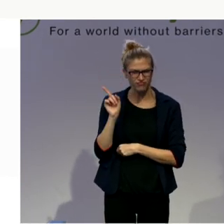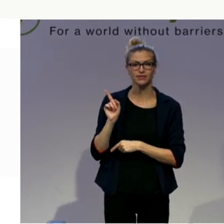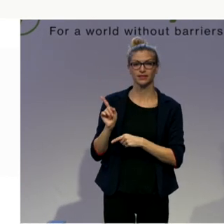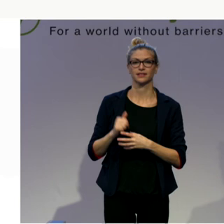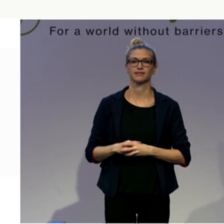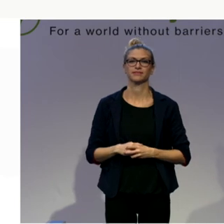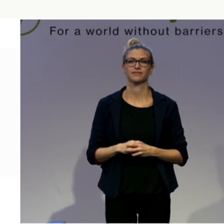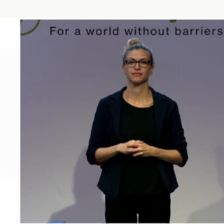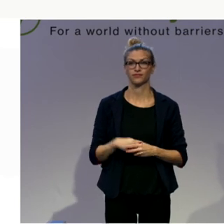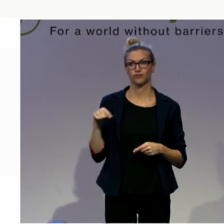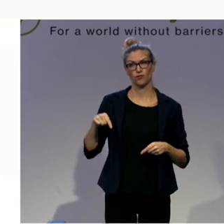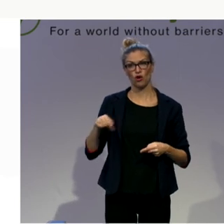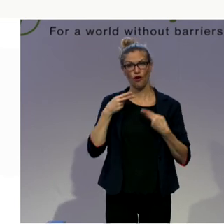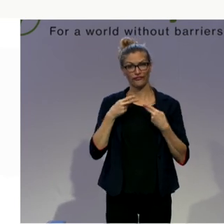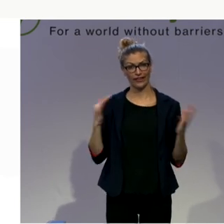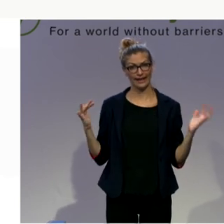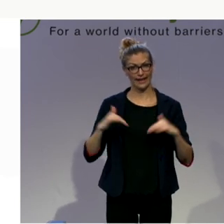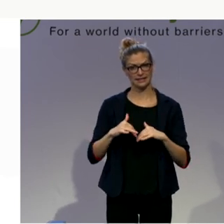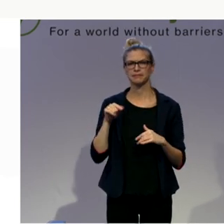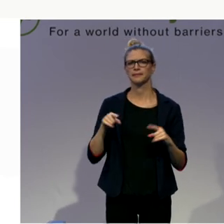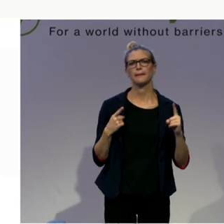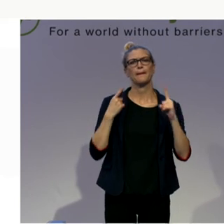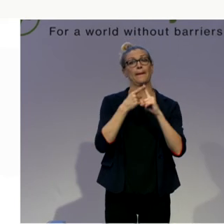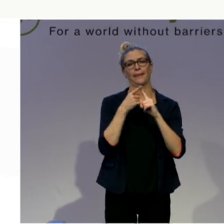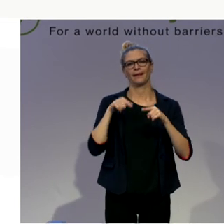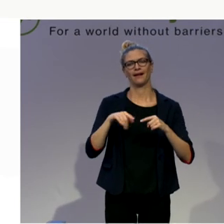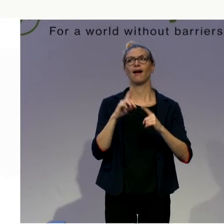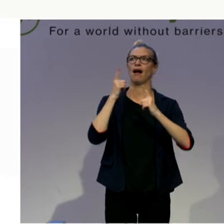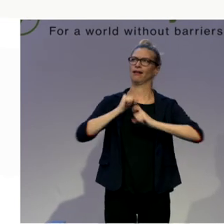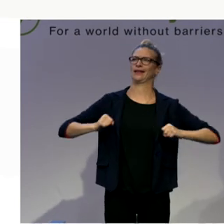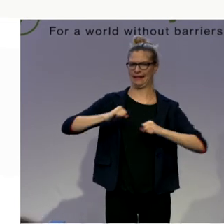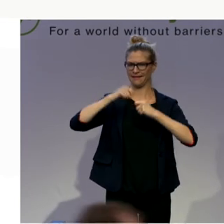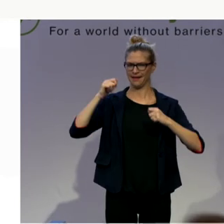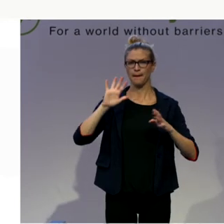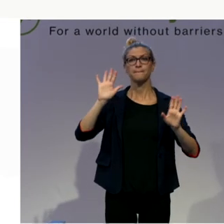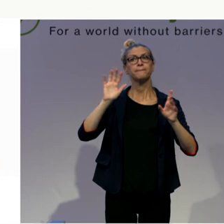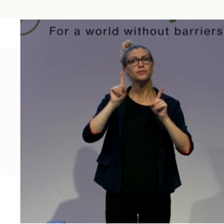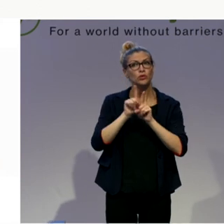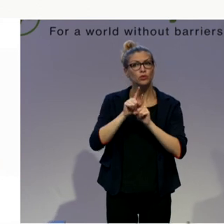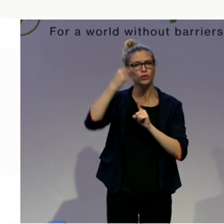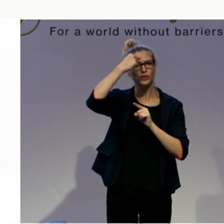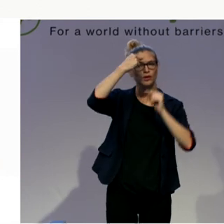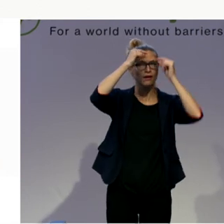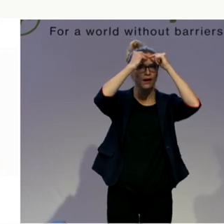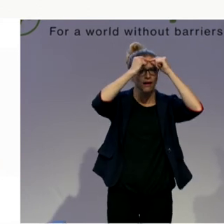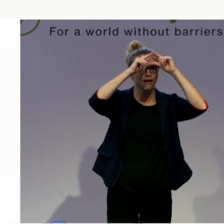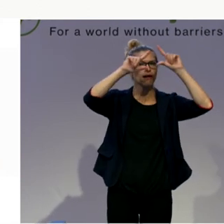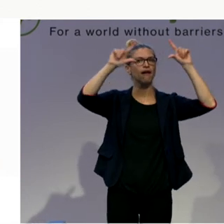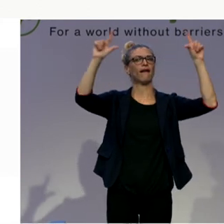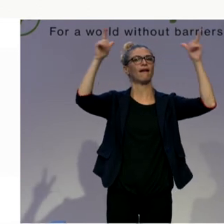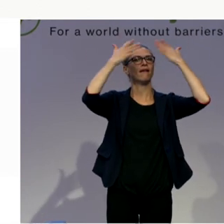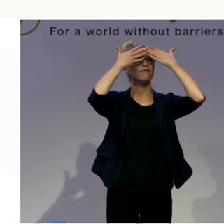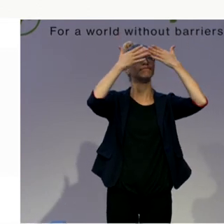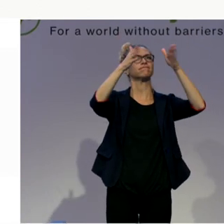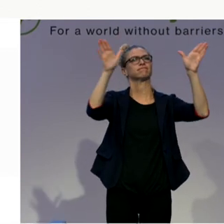is to open our mind with a story. So, the Luminous Foundation are going to come and tell us a story with a